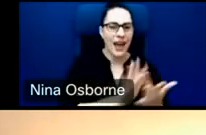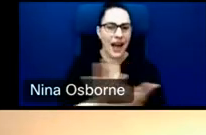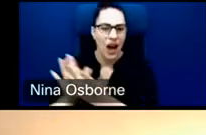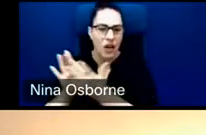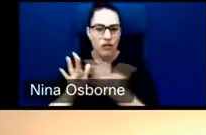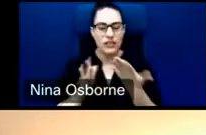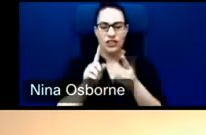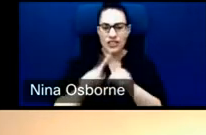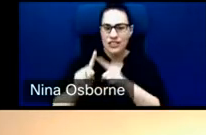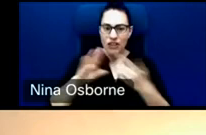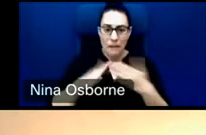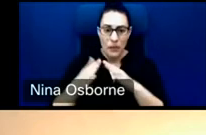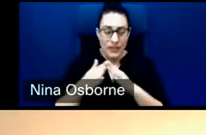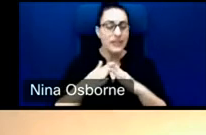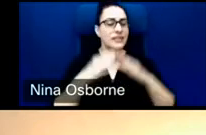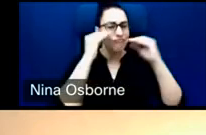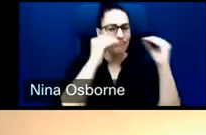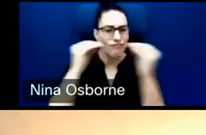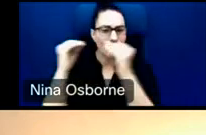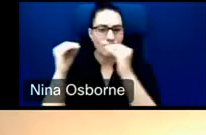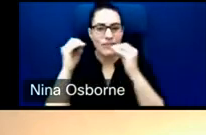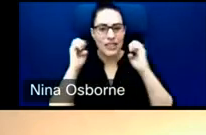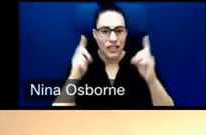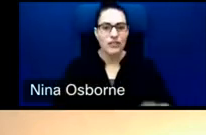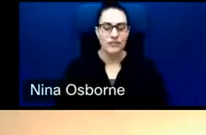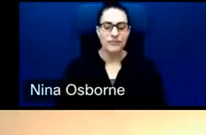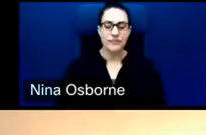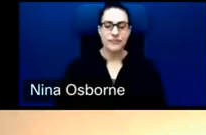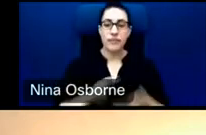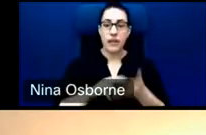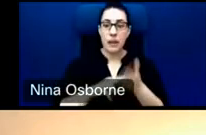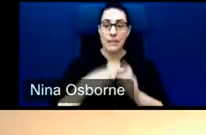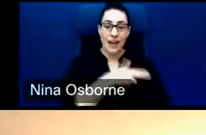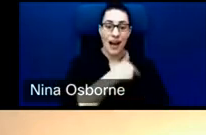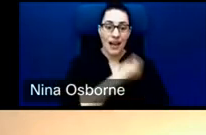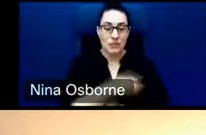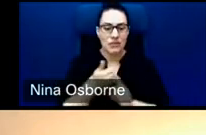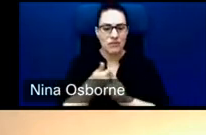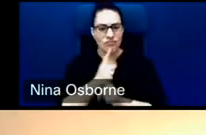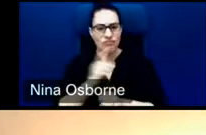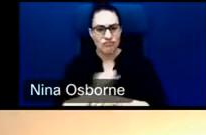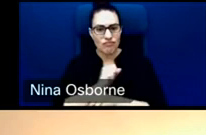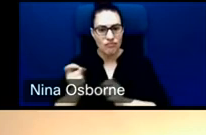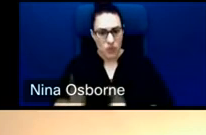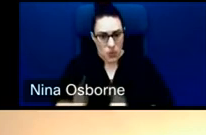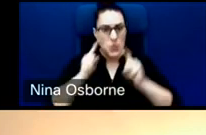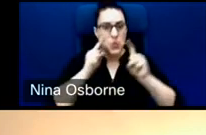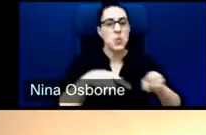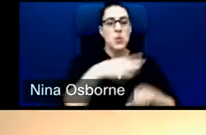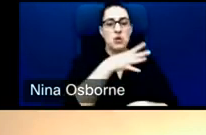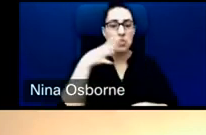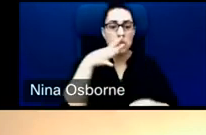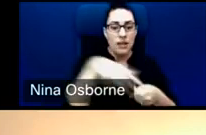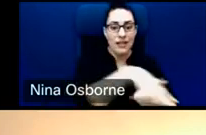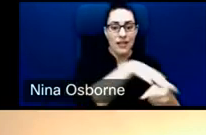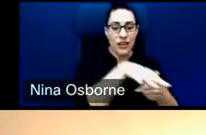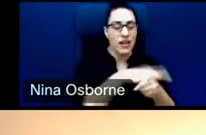So the hospital actually goes out to the most vulnerable communities and rural areas and talks about the surgeries and the services